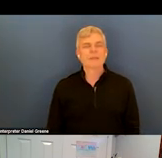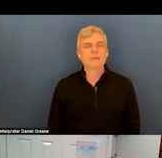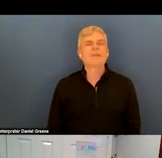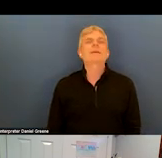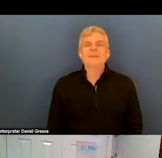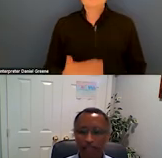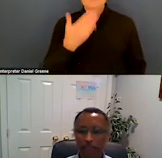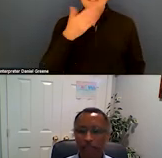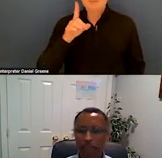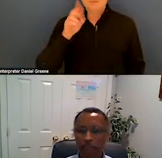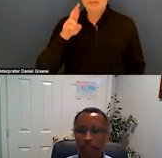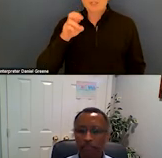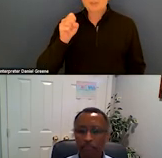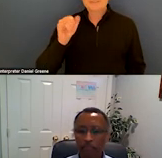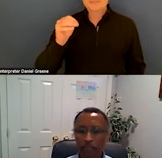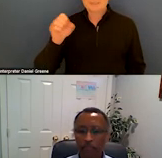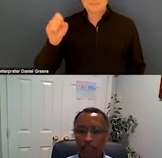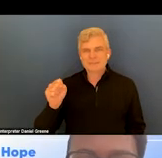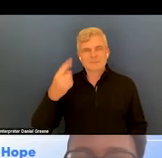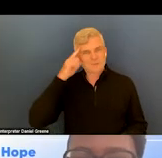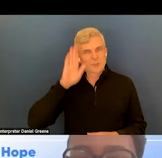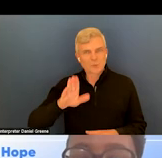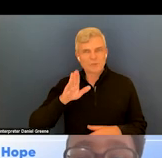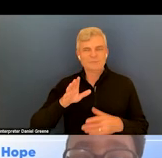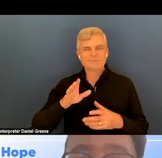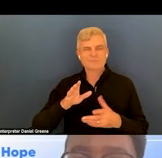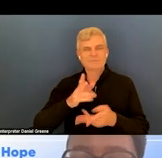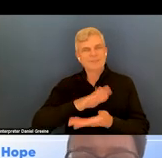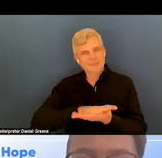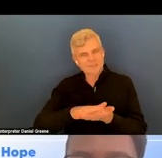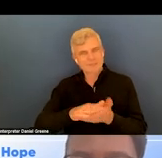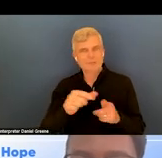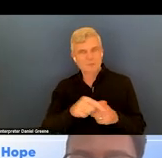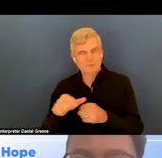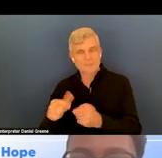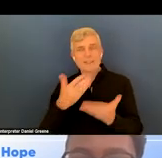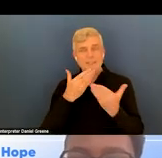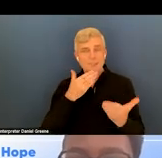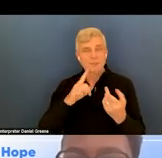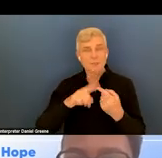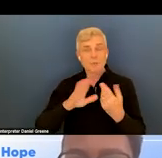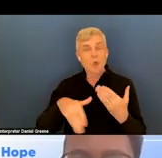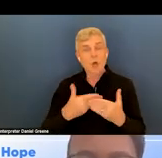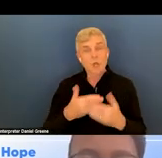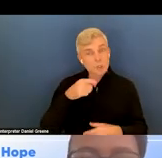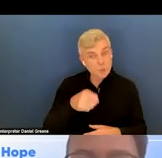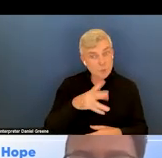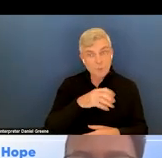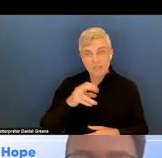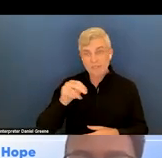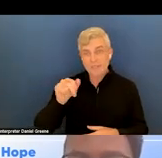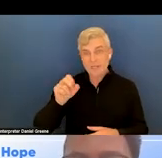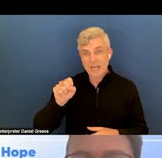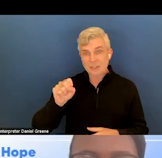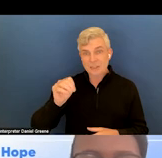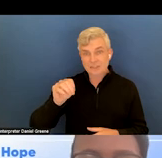Thank you, Dr. Sims for the kind words and thank you for all that you and NASHPD do to help support states, particularly in this